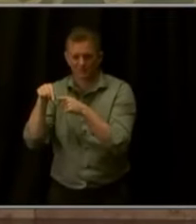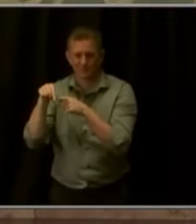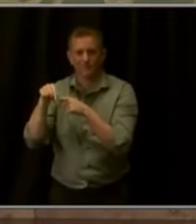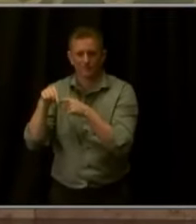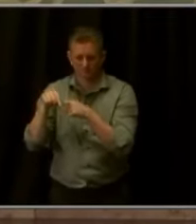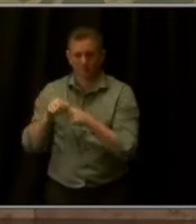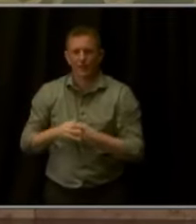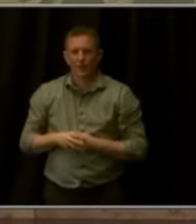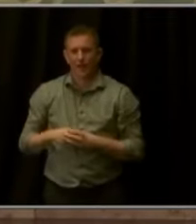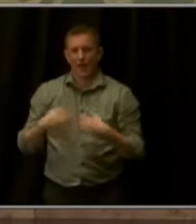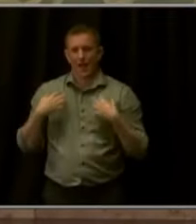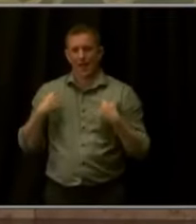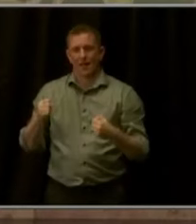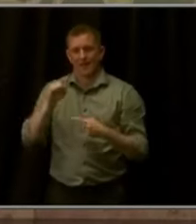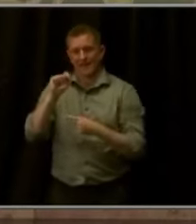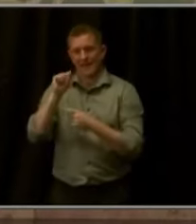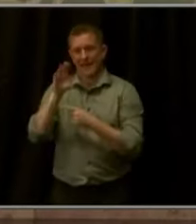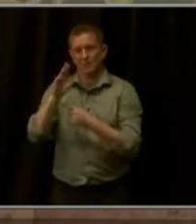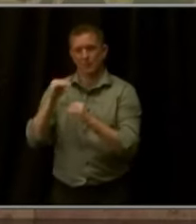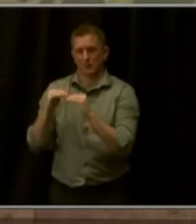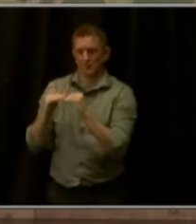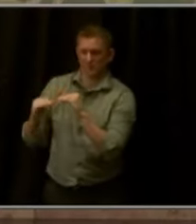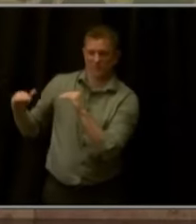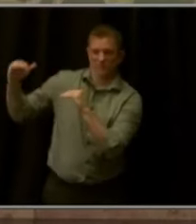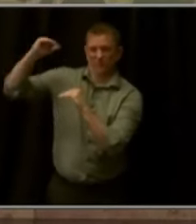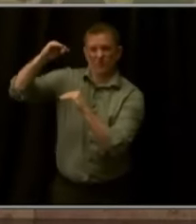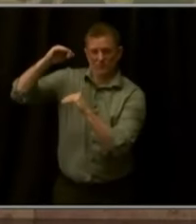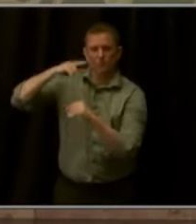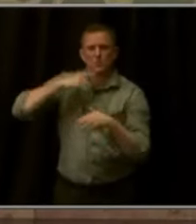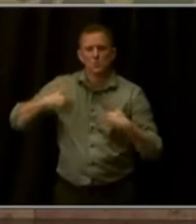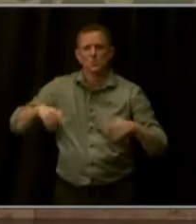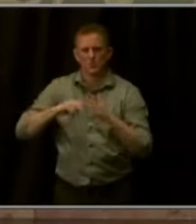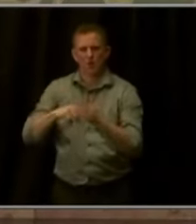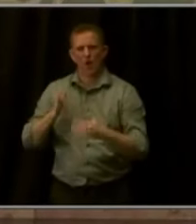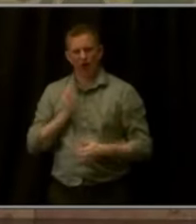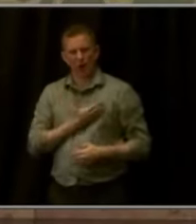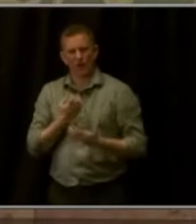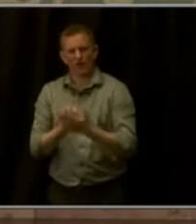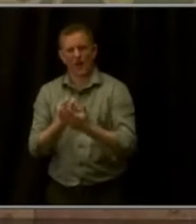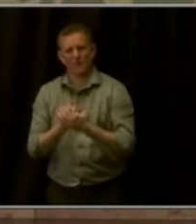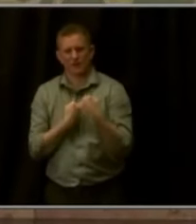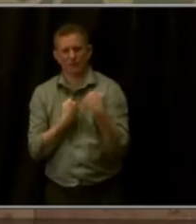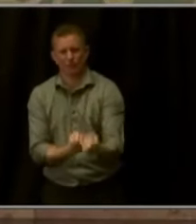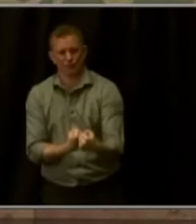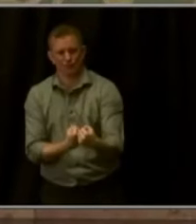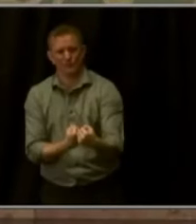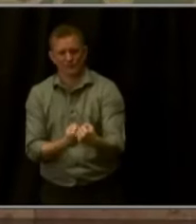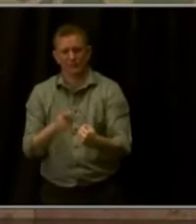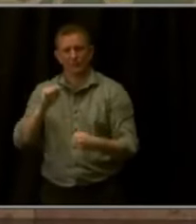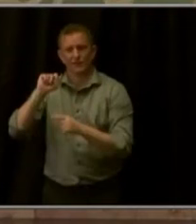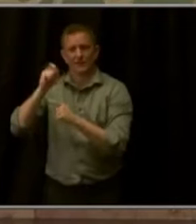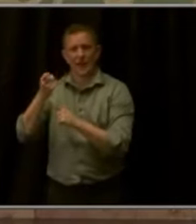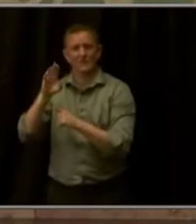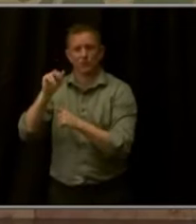is of course the sign of a strong economy, but also a signal that the tax rate is simply too high.